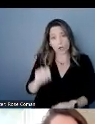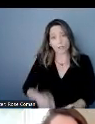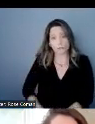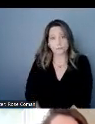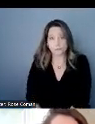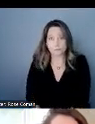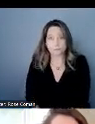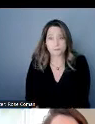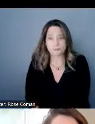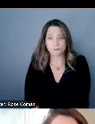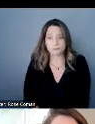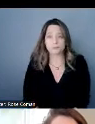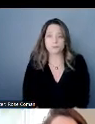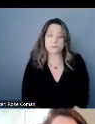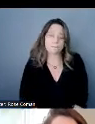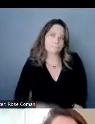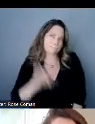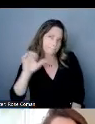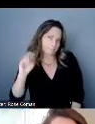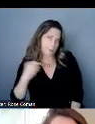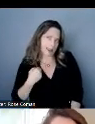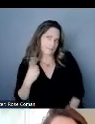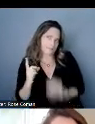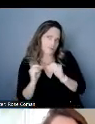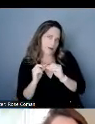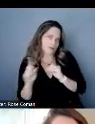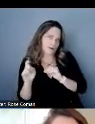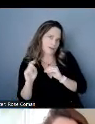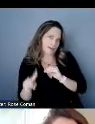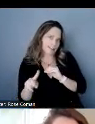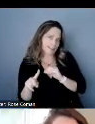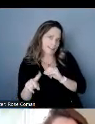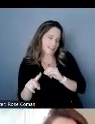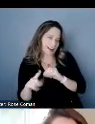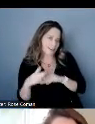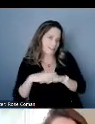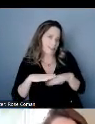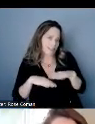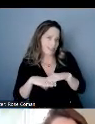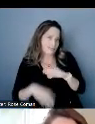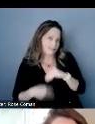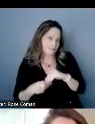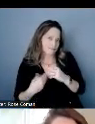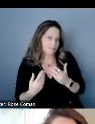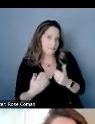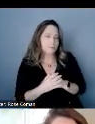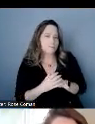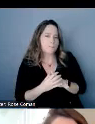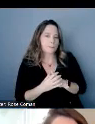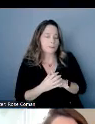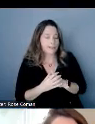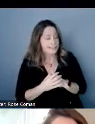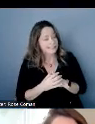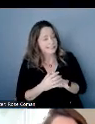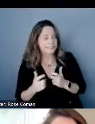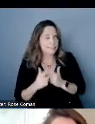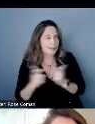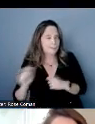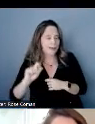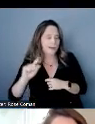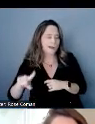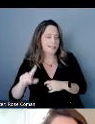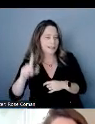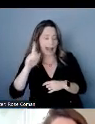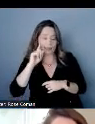i have one more question that builds on that and it's a pretty big question and i feel like we could